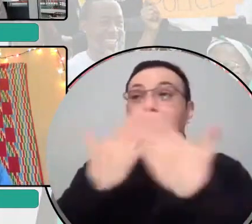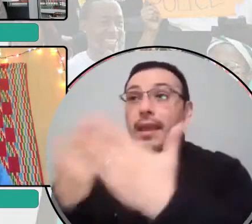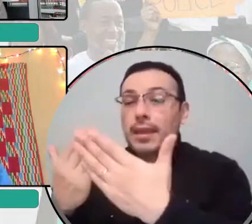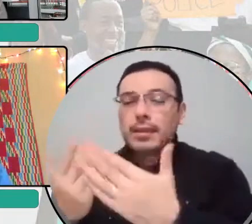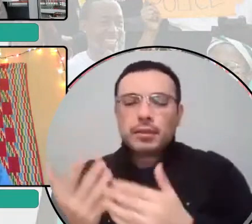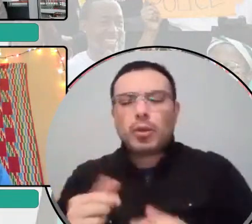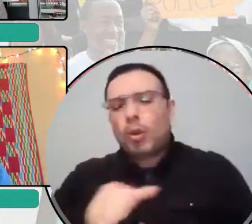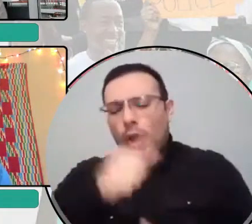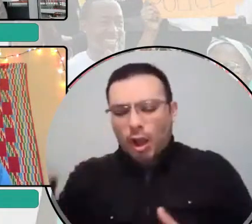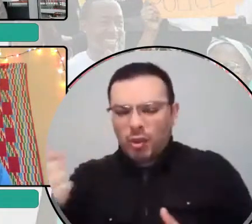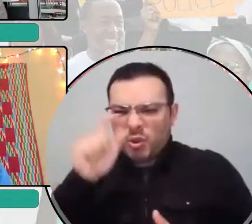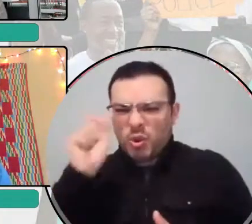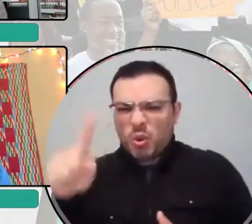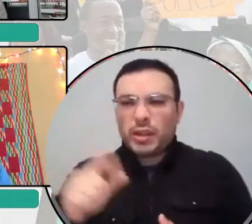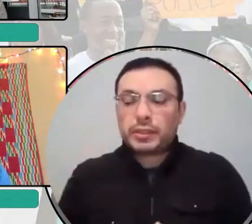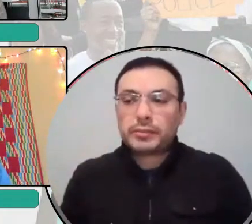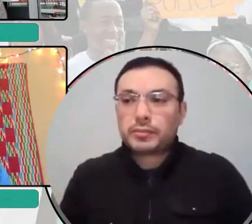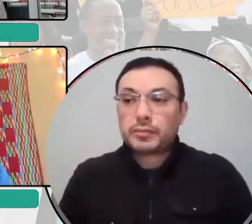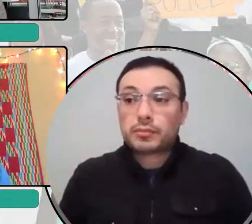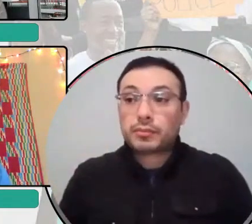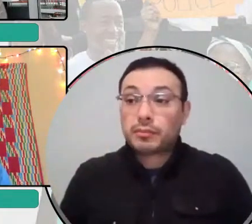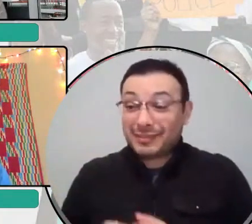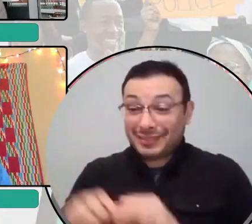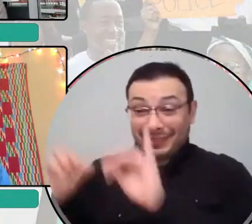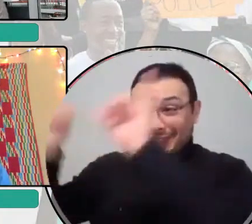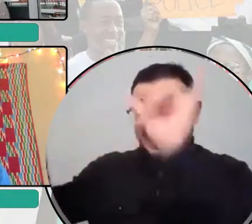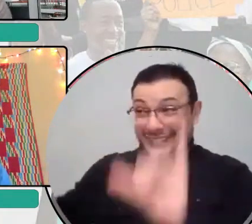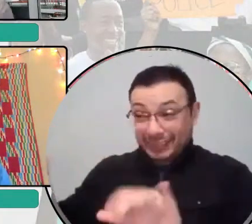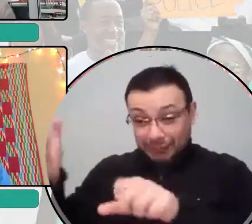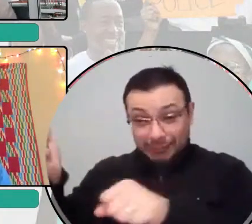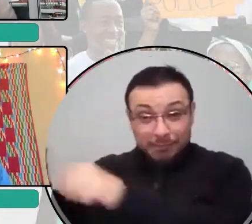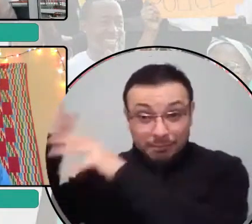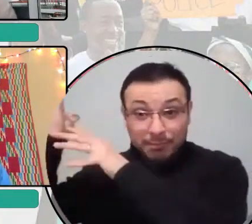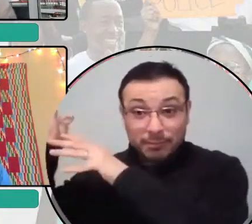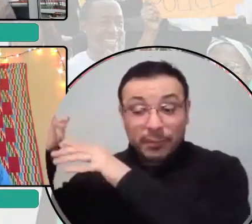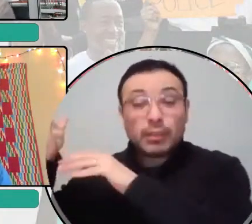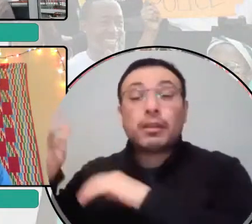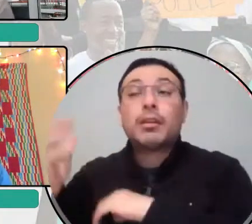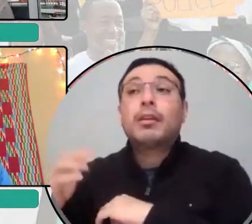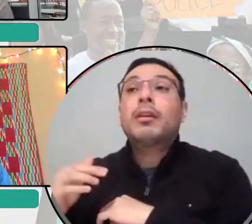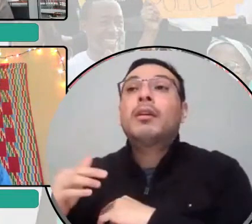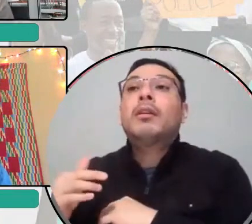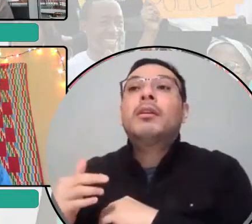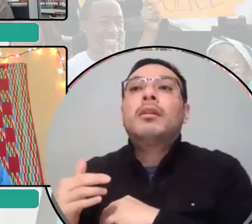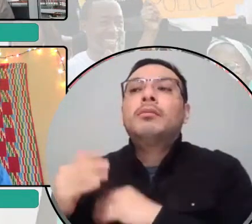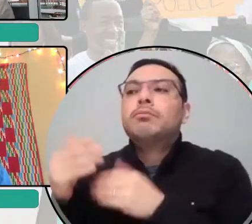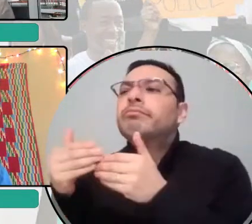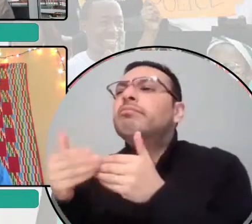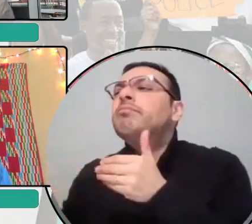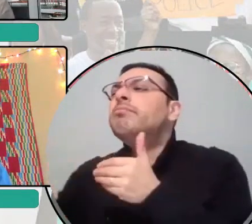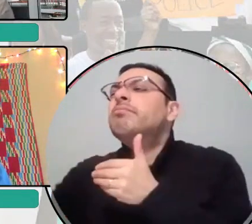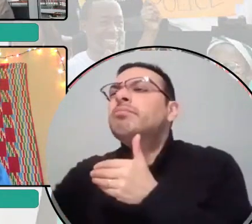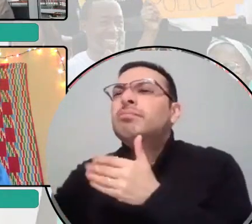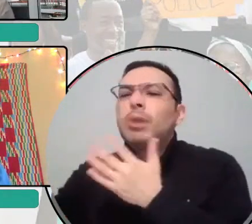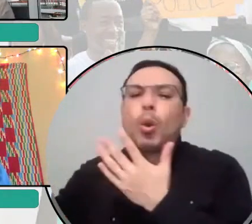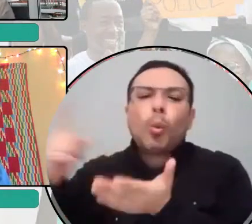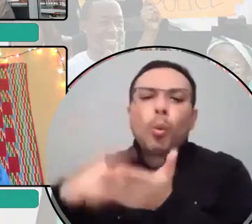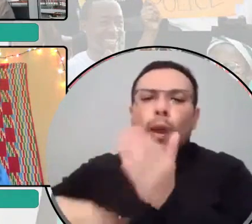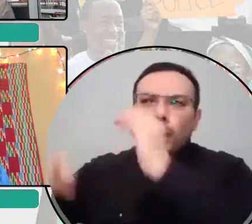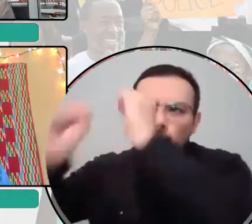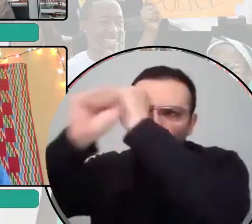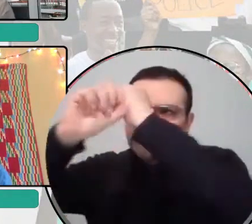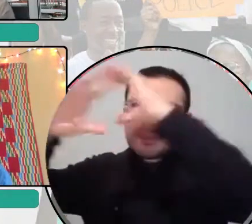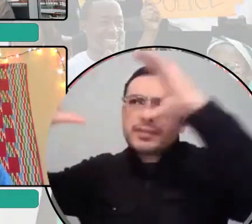the vision of abolition? And how do we connect the vision of where we want to go with the